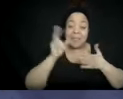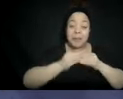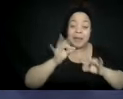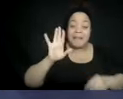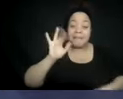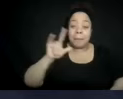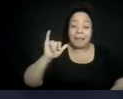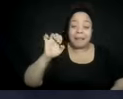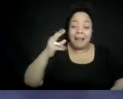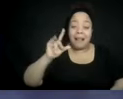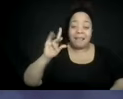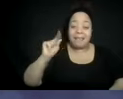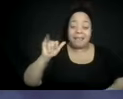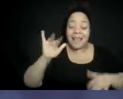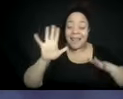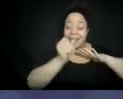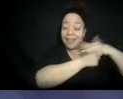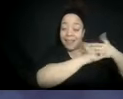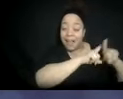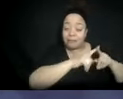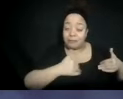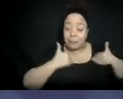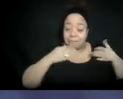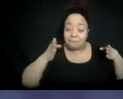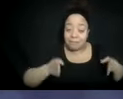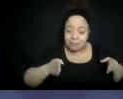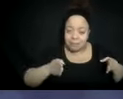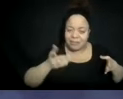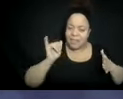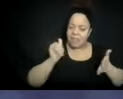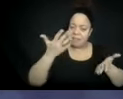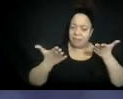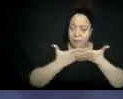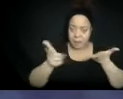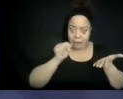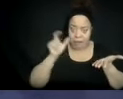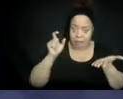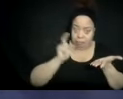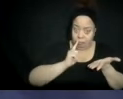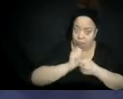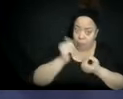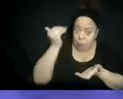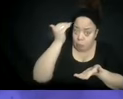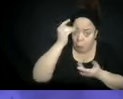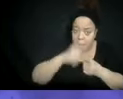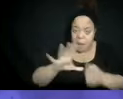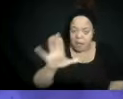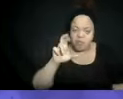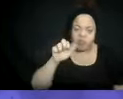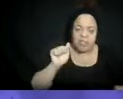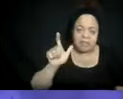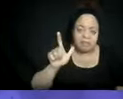And we look at today and the way that folks, you know, are, you know,